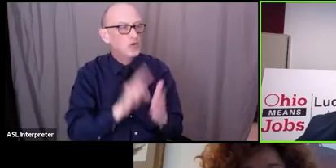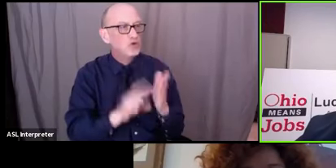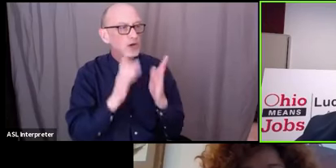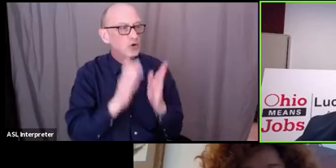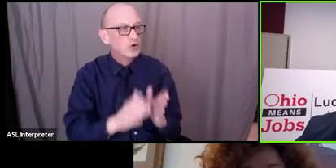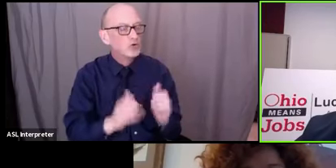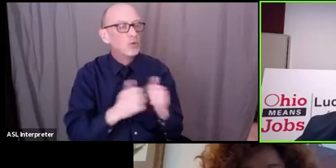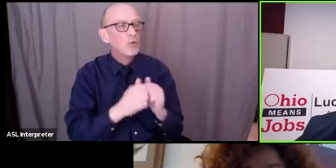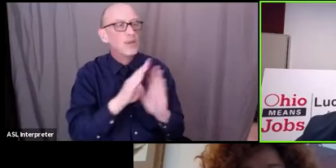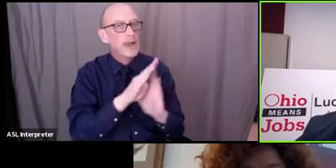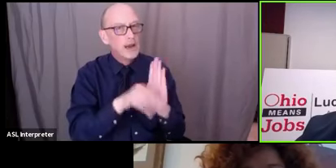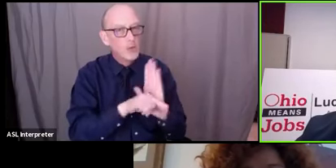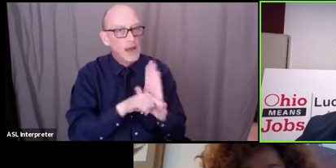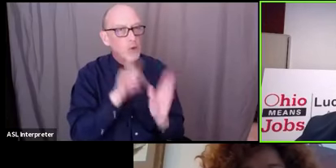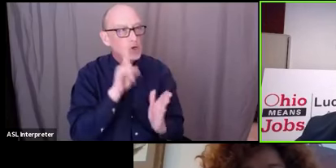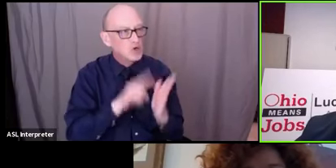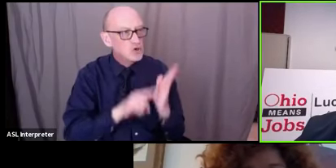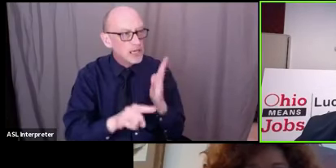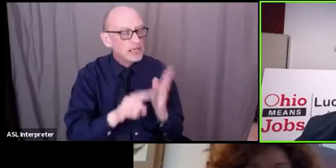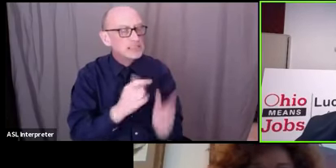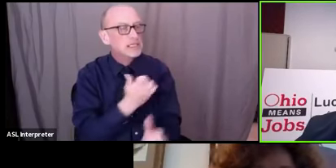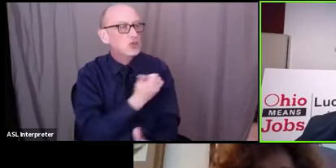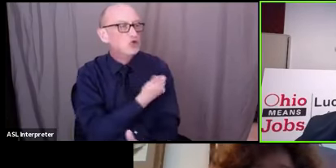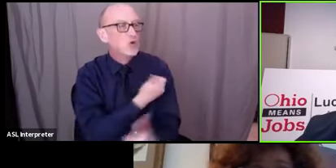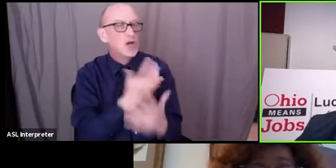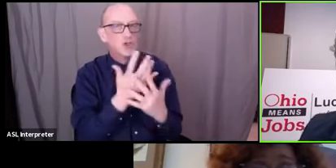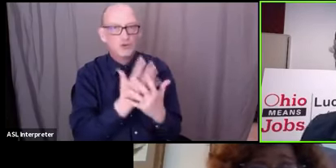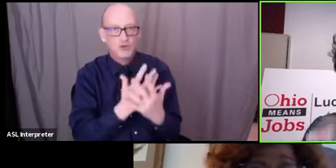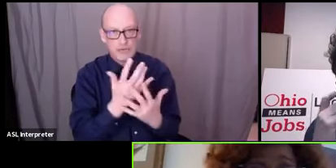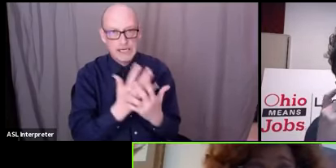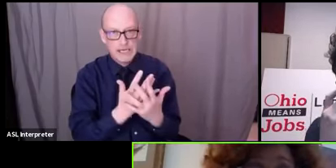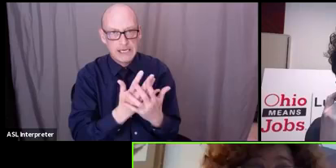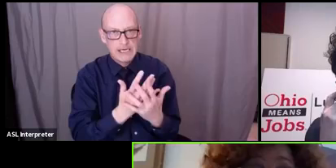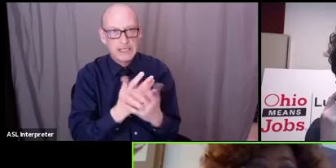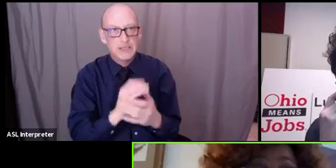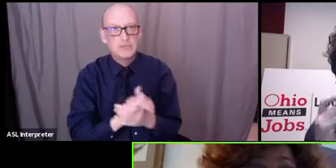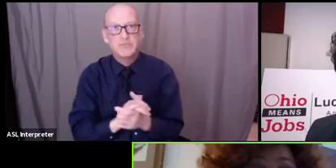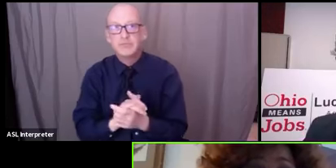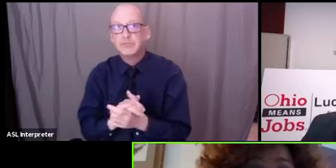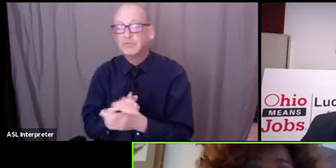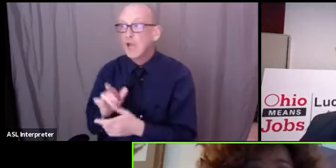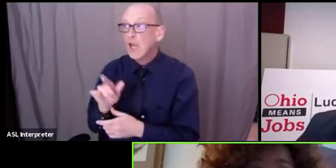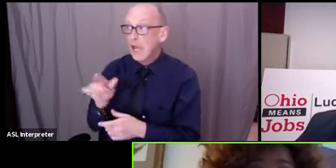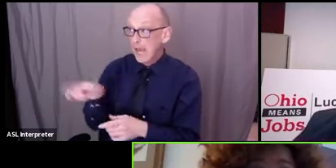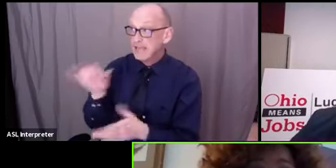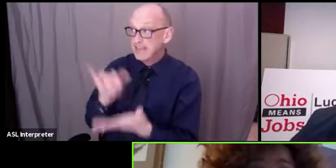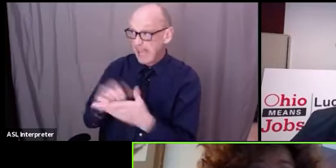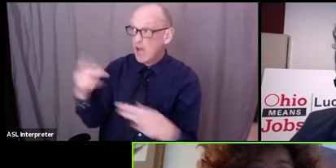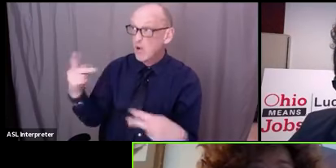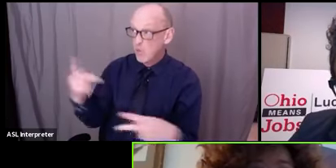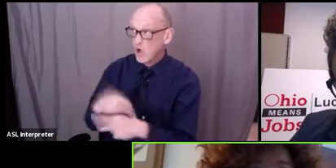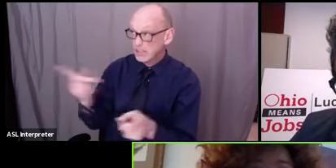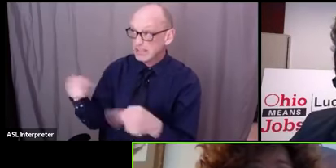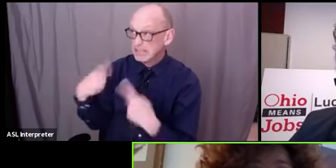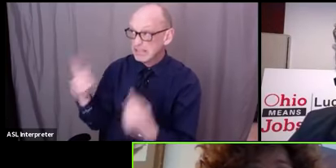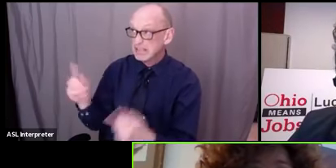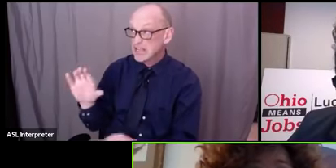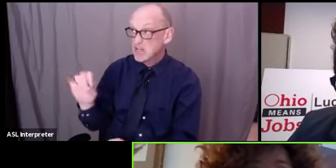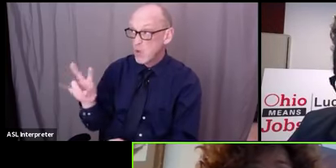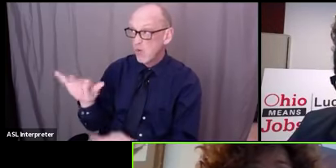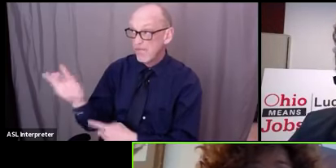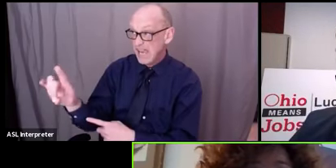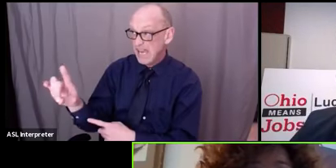background track checks and drug screening um have these gotten worse tanya have these gotten worse since covid has has hit